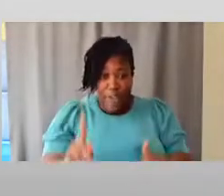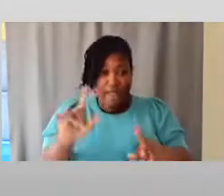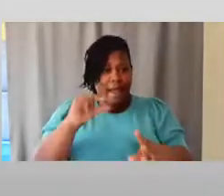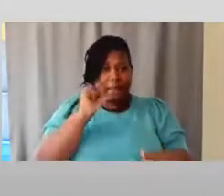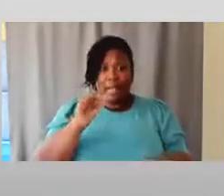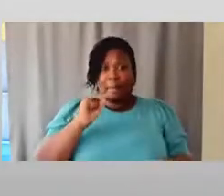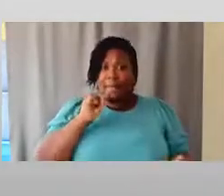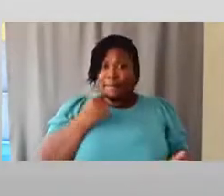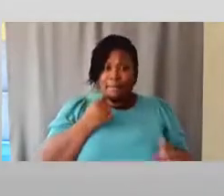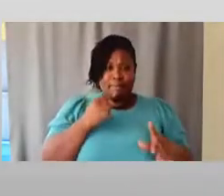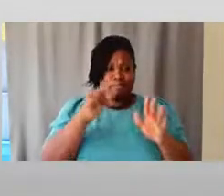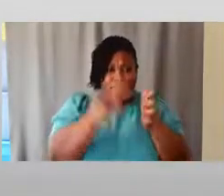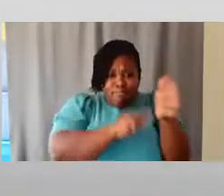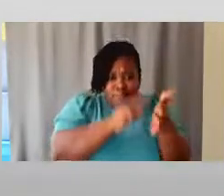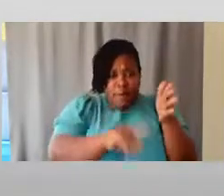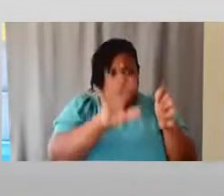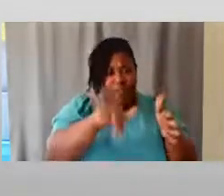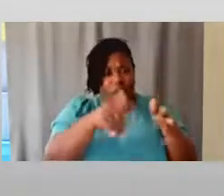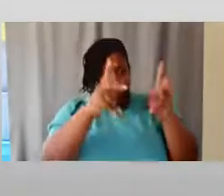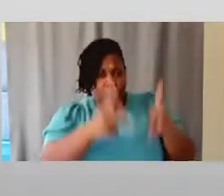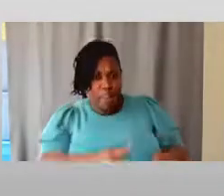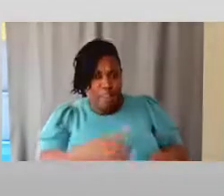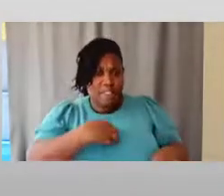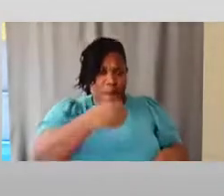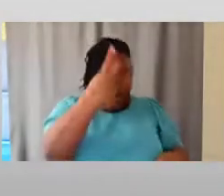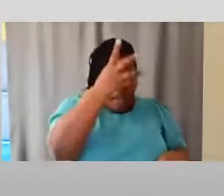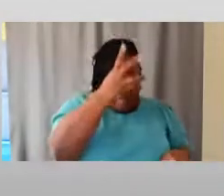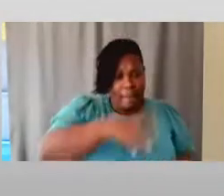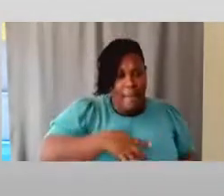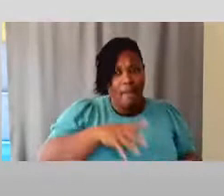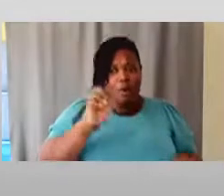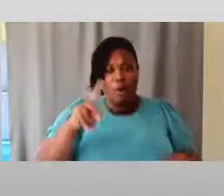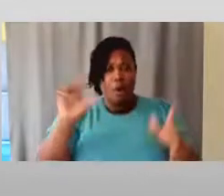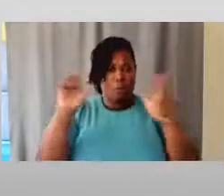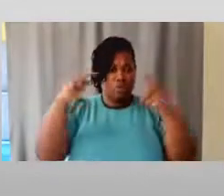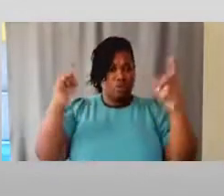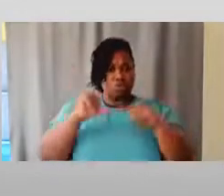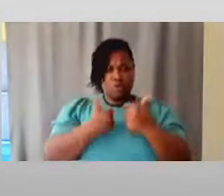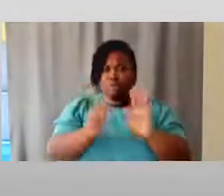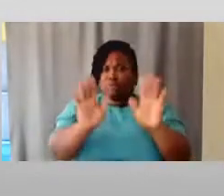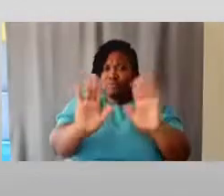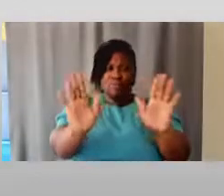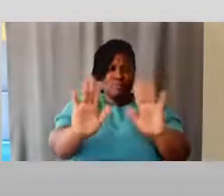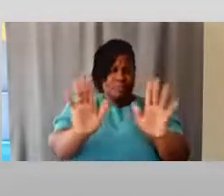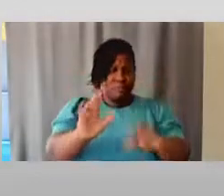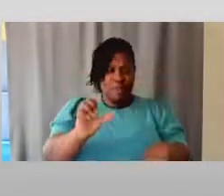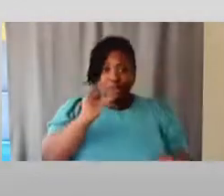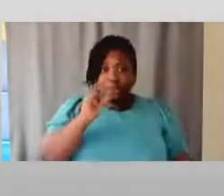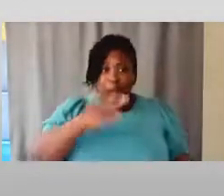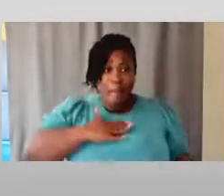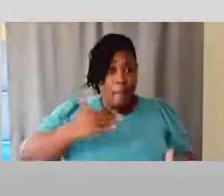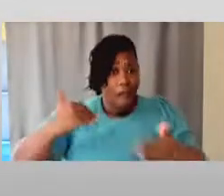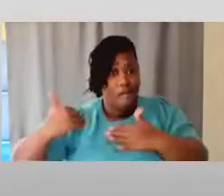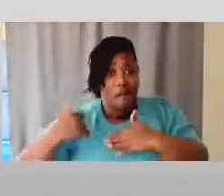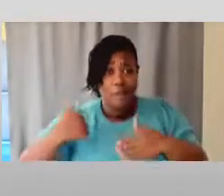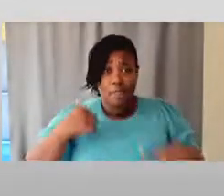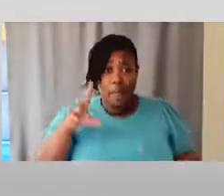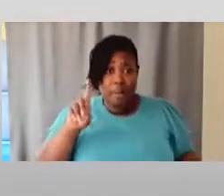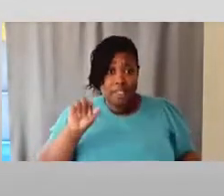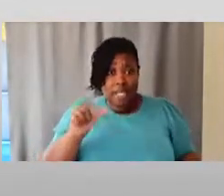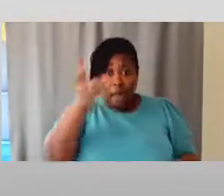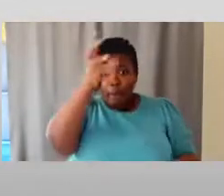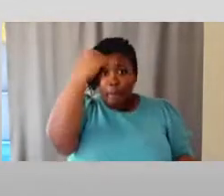white man. I'm not being critical of majority groups by any means. So it is not my fault that I'm a disabled black man anymore